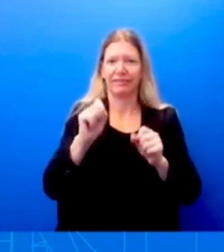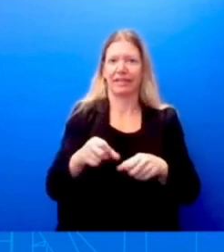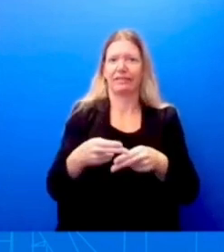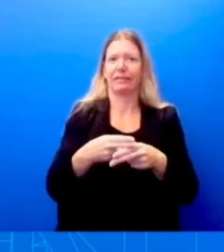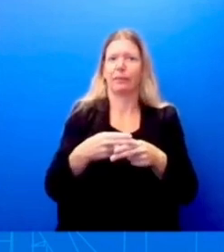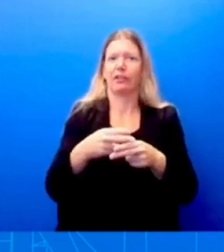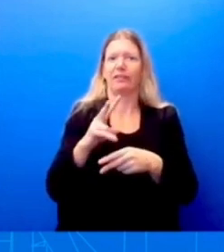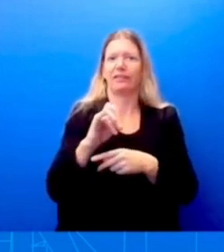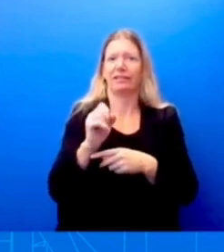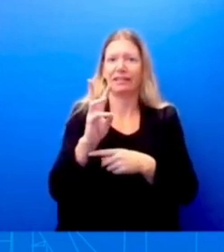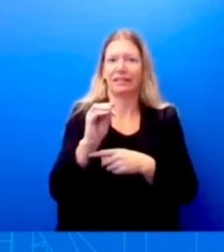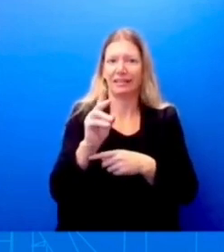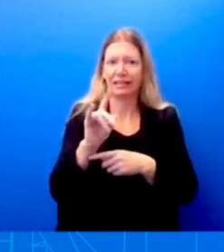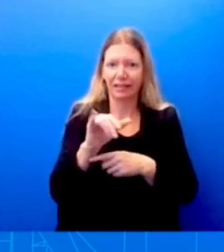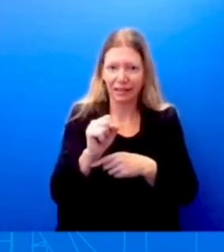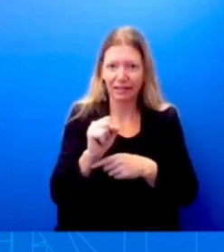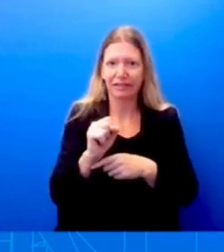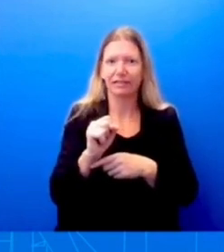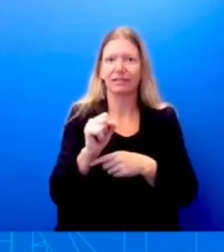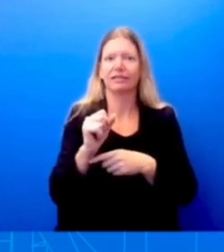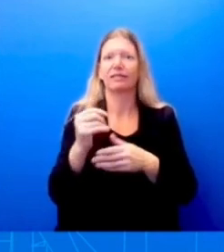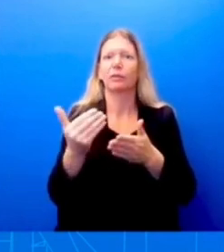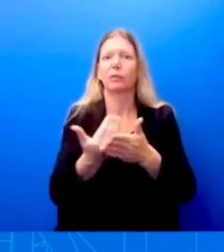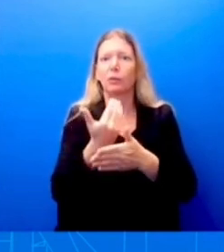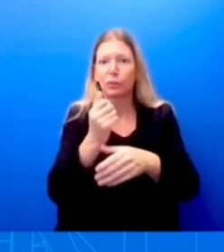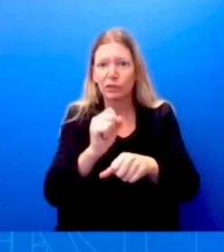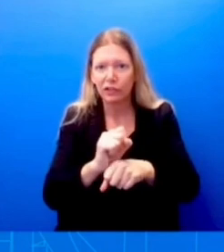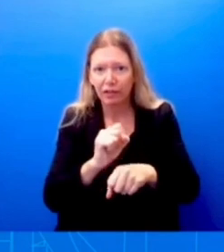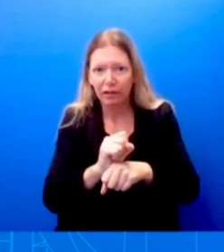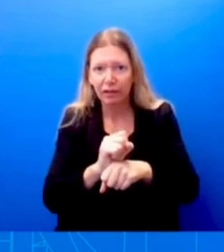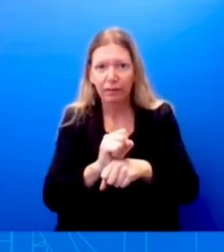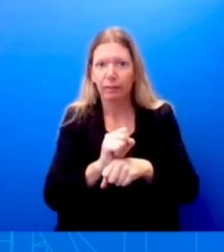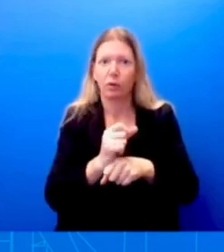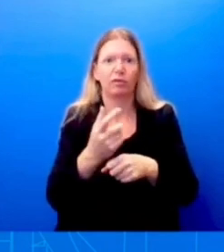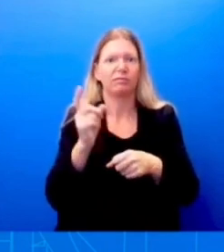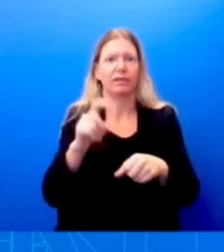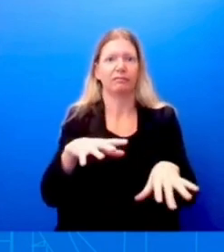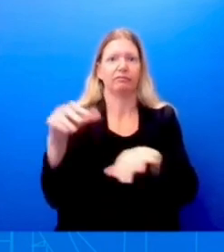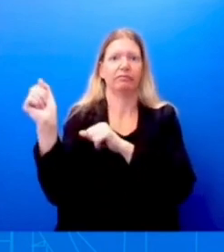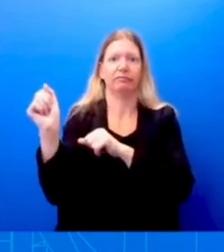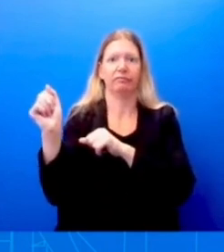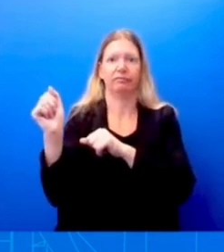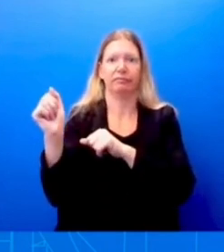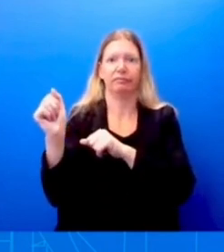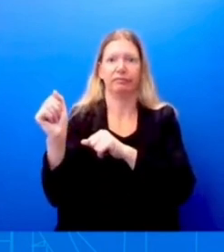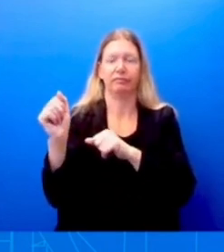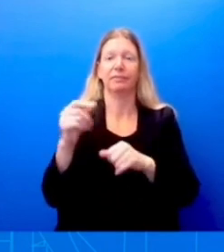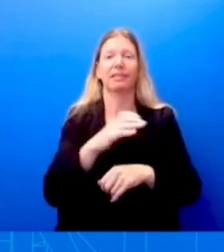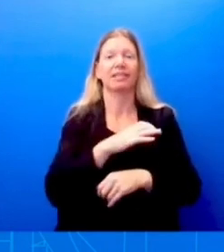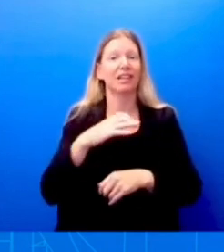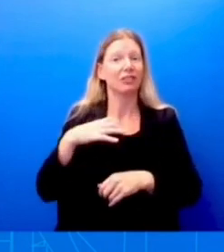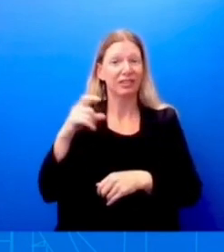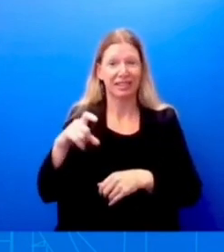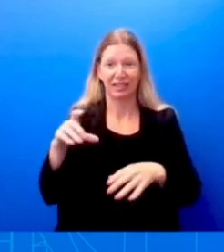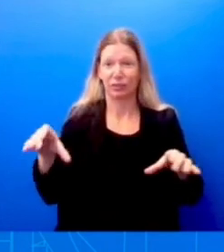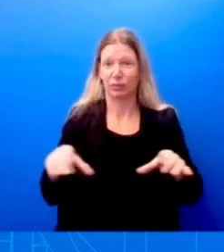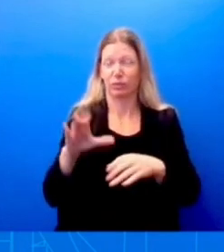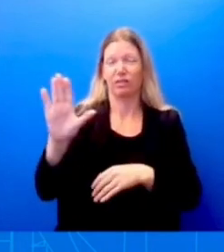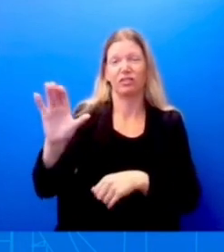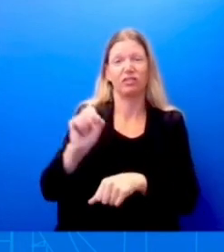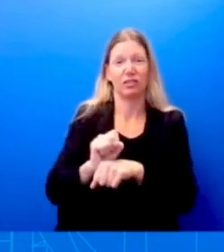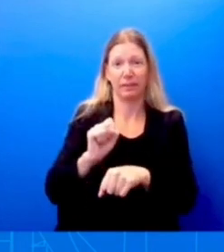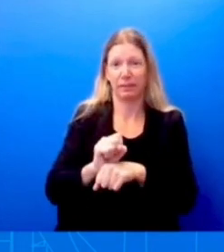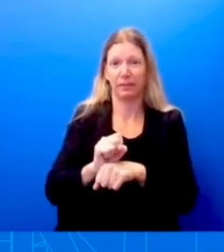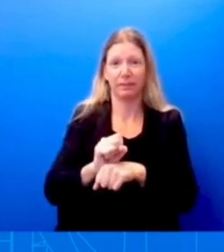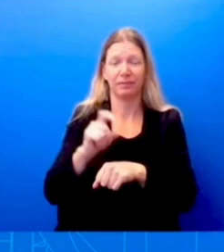the United States. So Congress needs to do their job and pass legislation updating